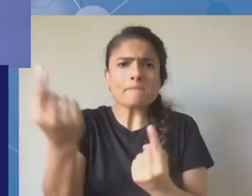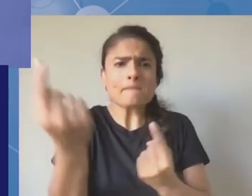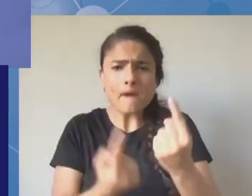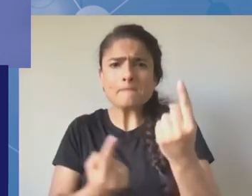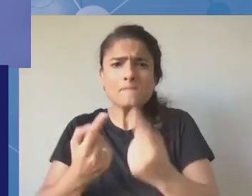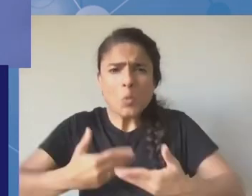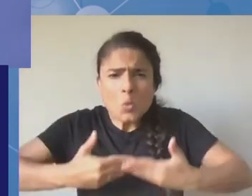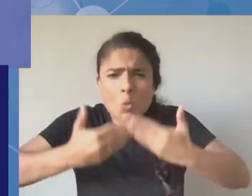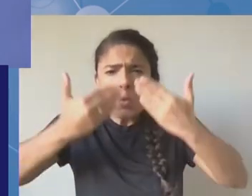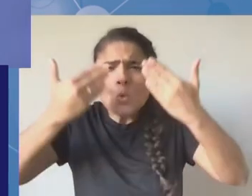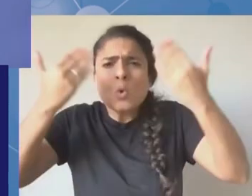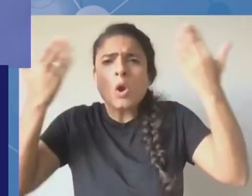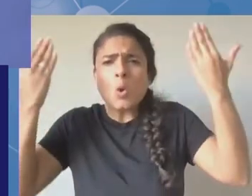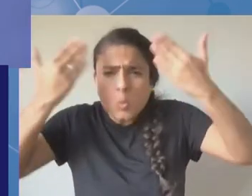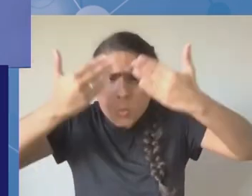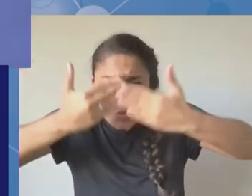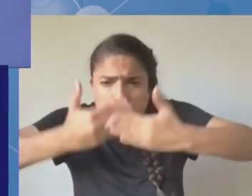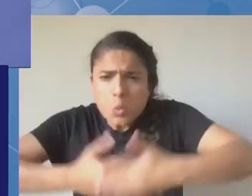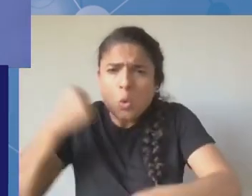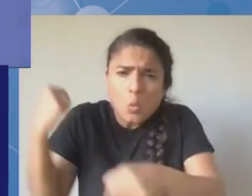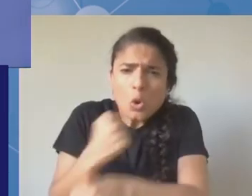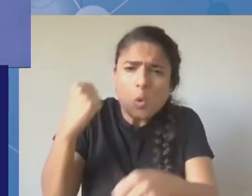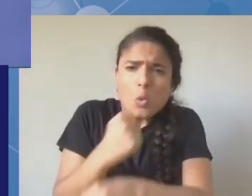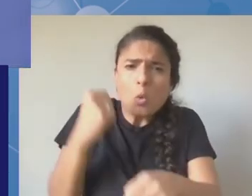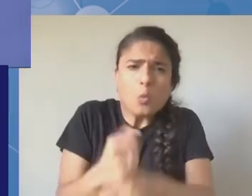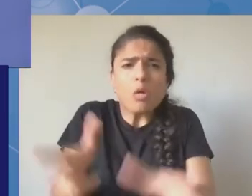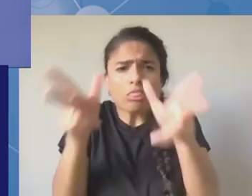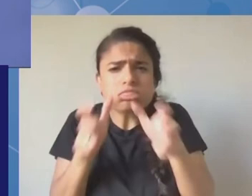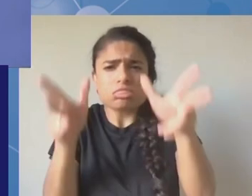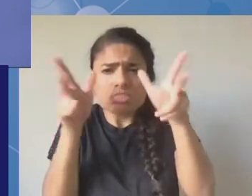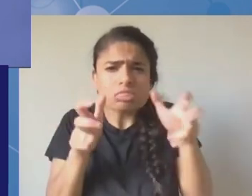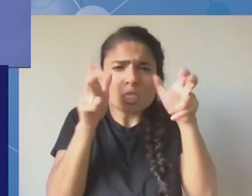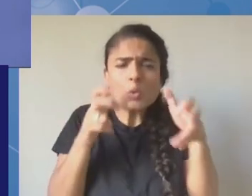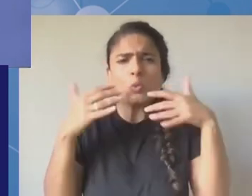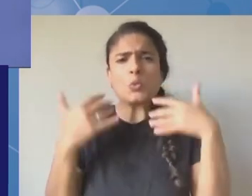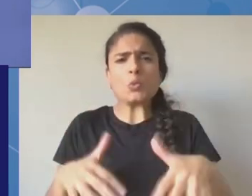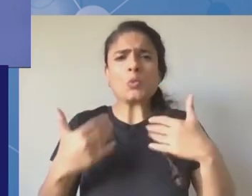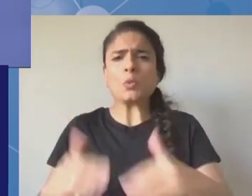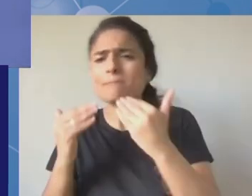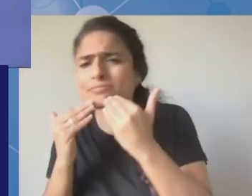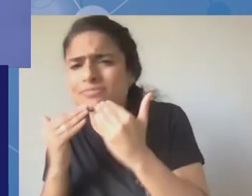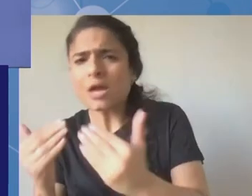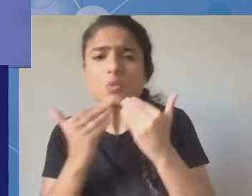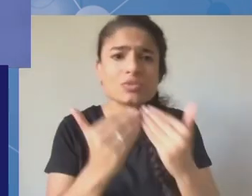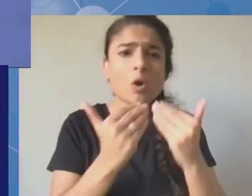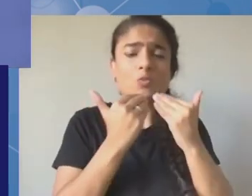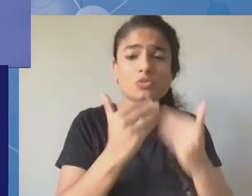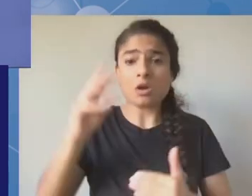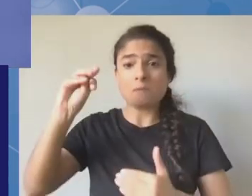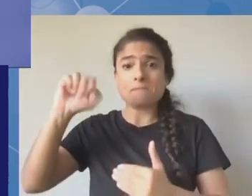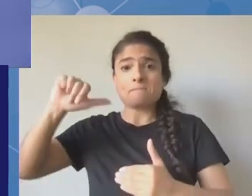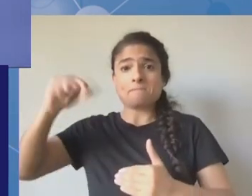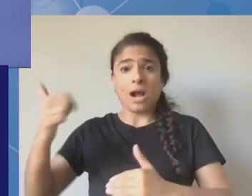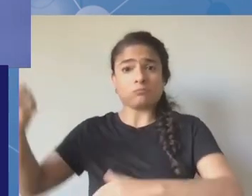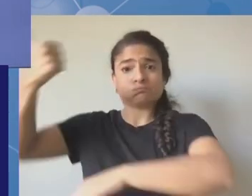you to the mag and to the mag chair it was really great working with you and also with somebody from